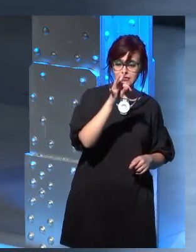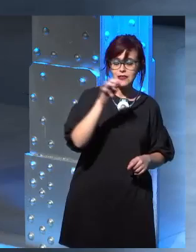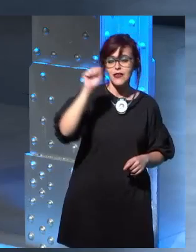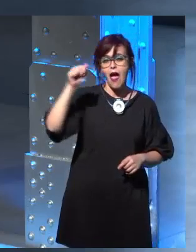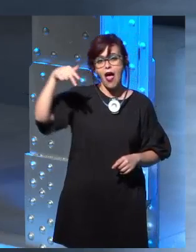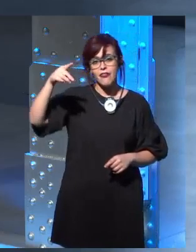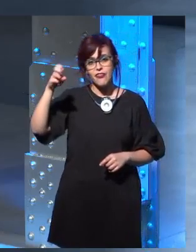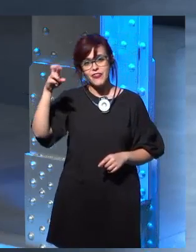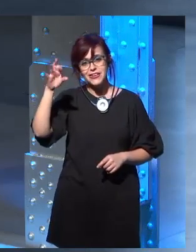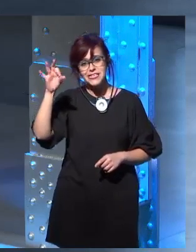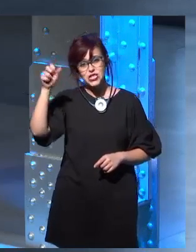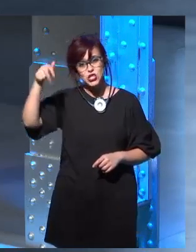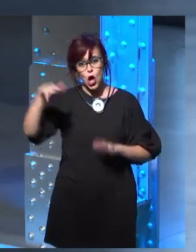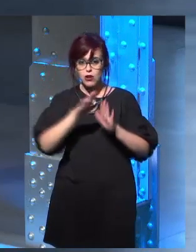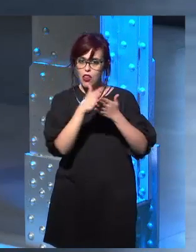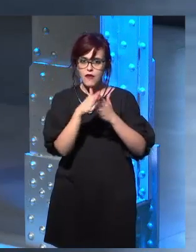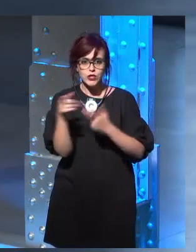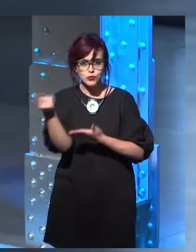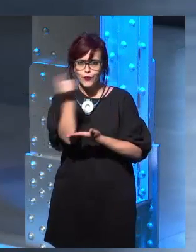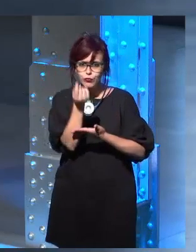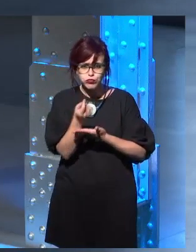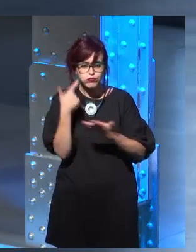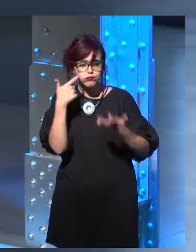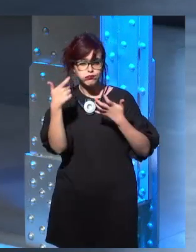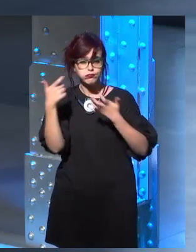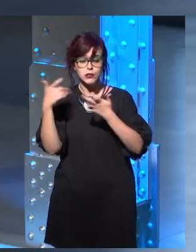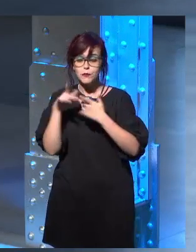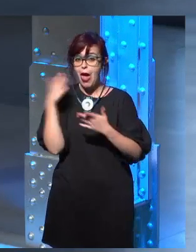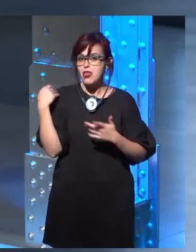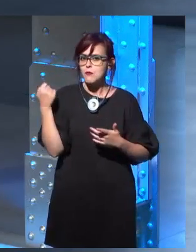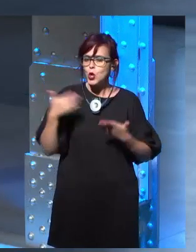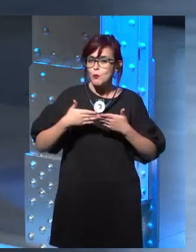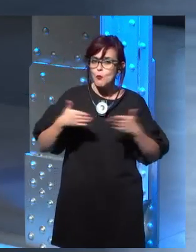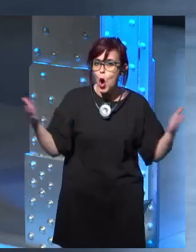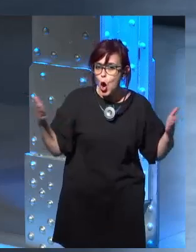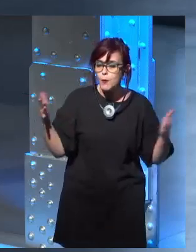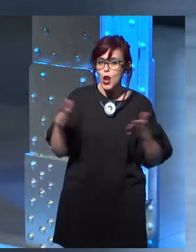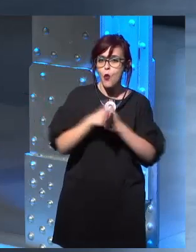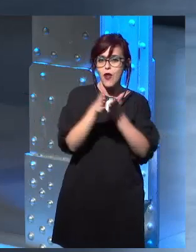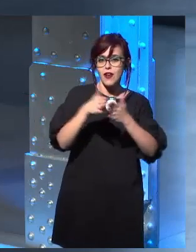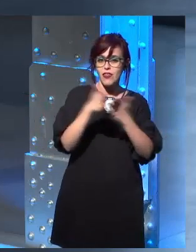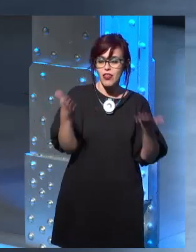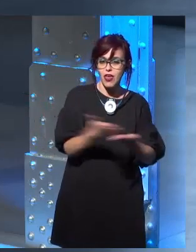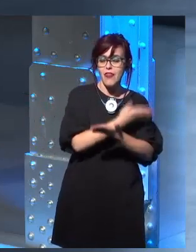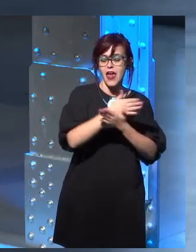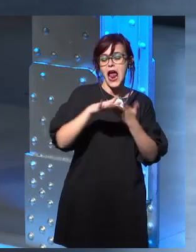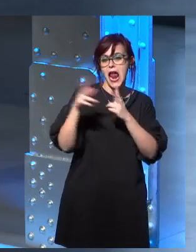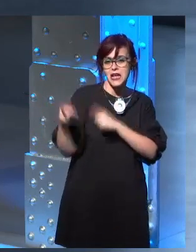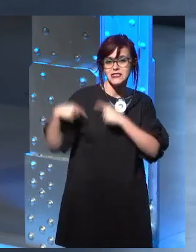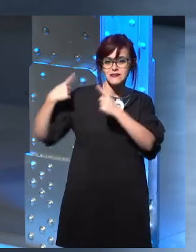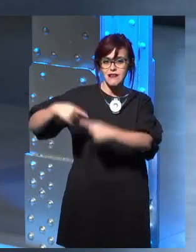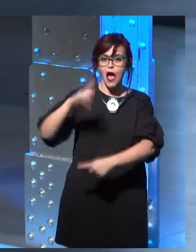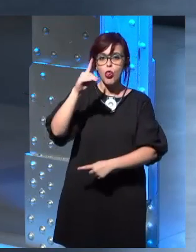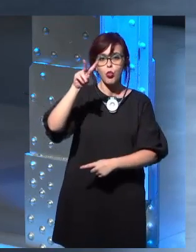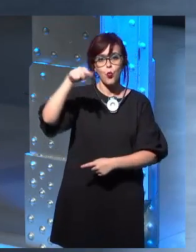by the Sanders-Branderson saga, the world disc. And he's been working